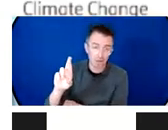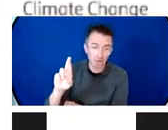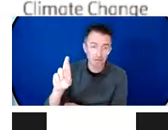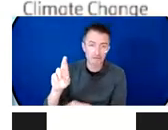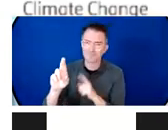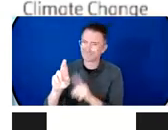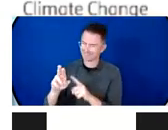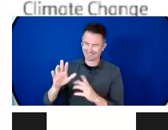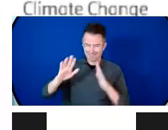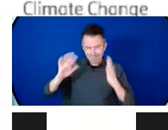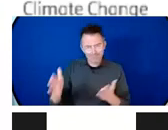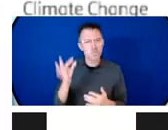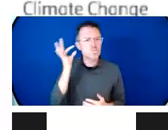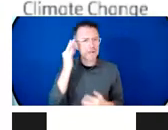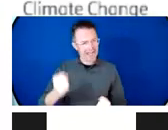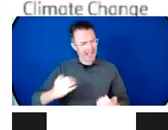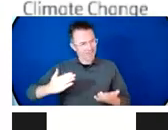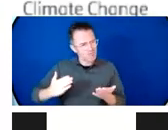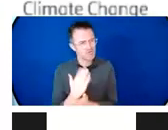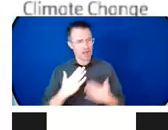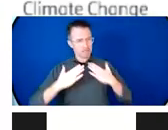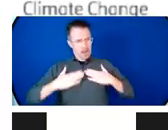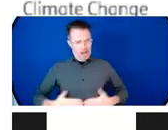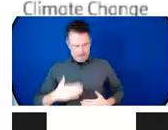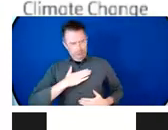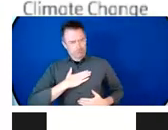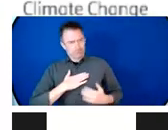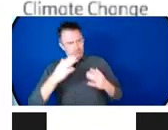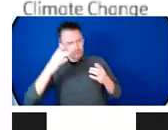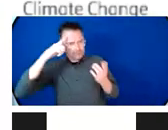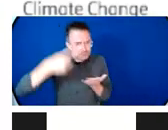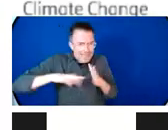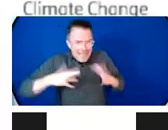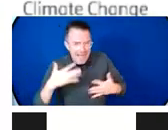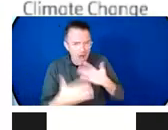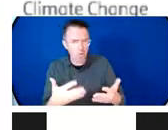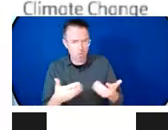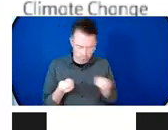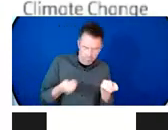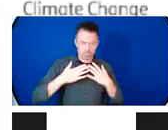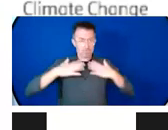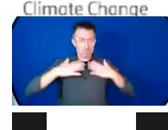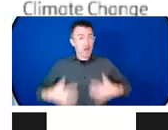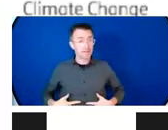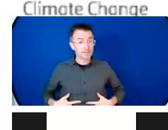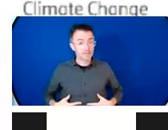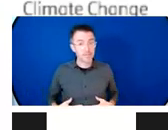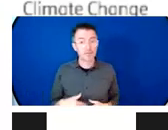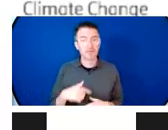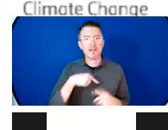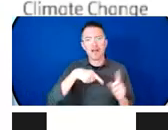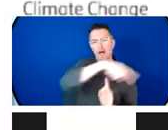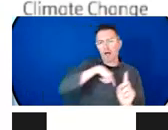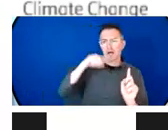communities to climate change. We must therefore come together to promote sexual and reproductive health and